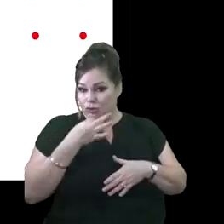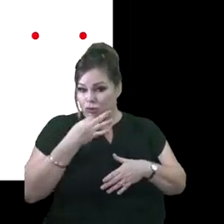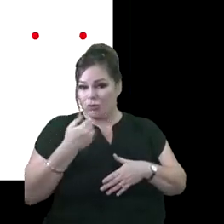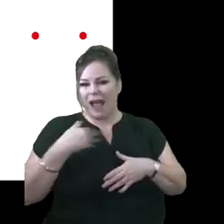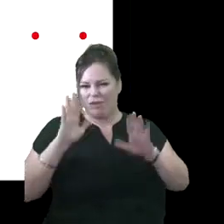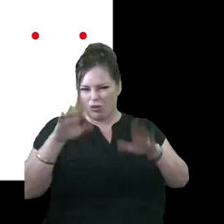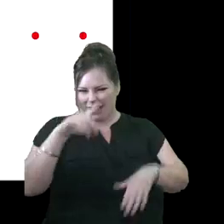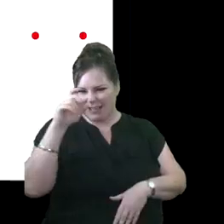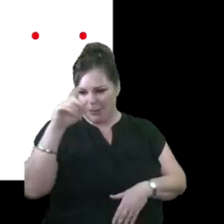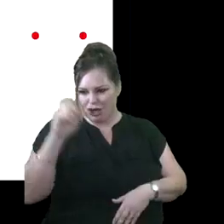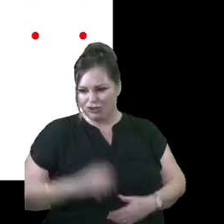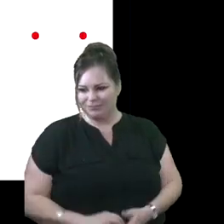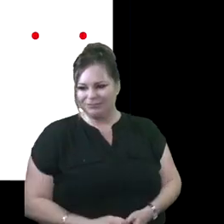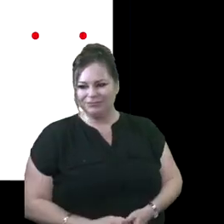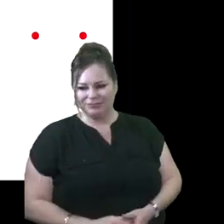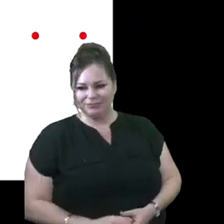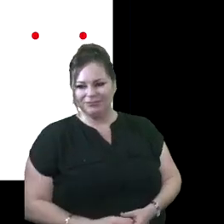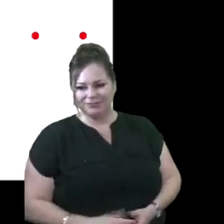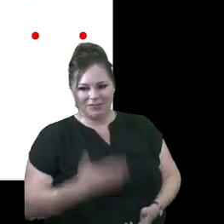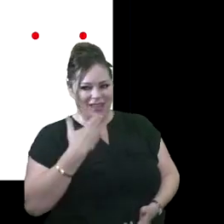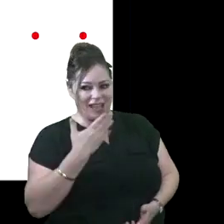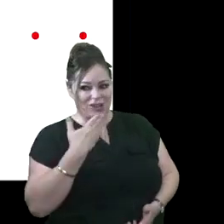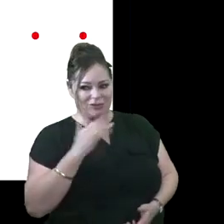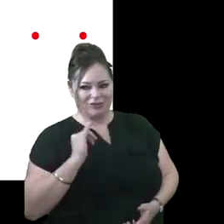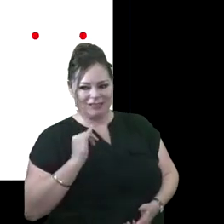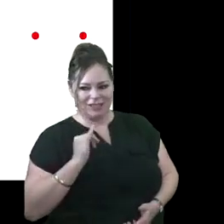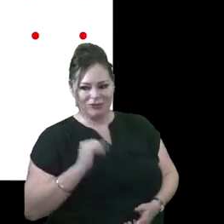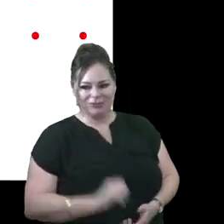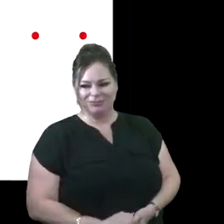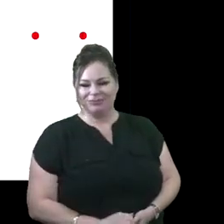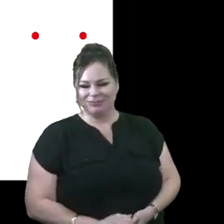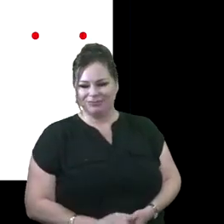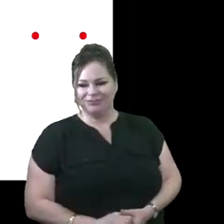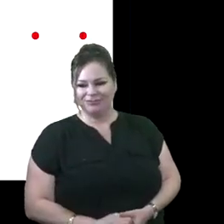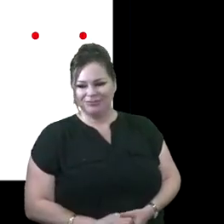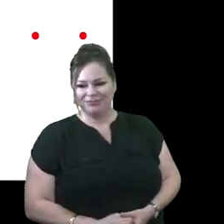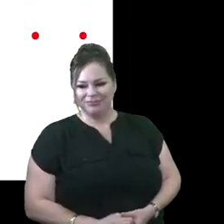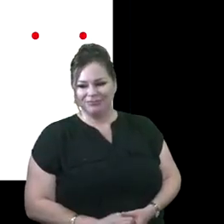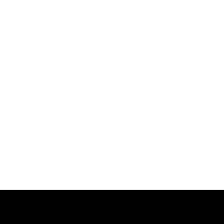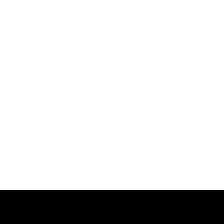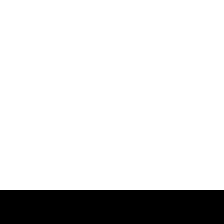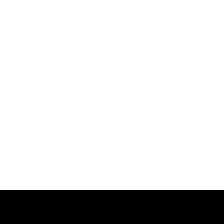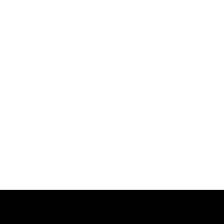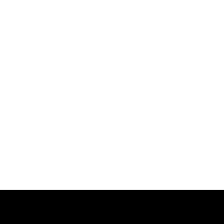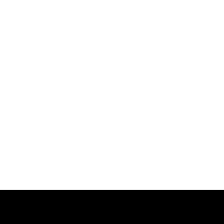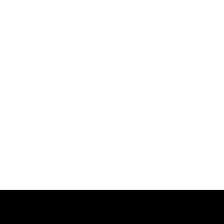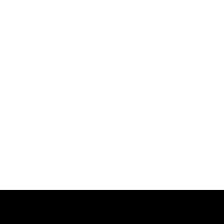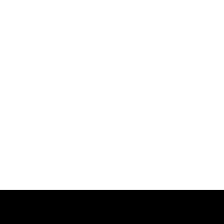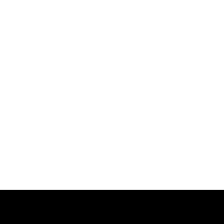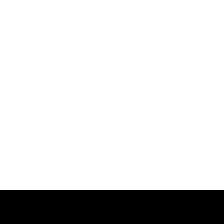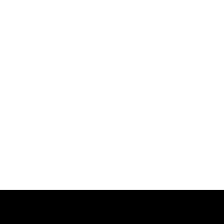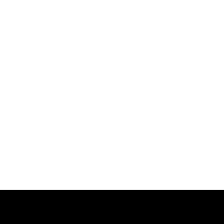you all have a great summer. Thank you. You do the thing. Thank you. you.